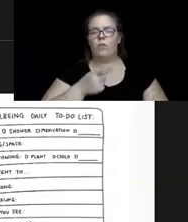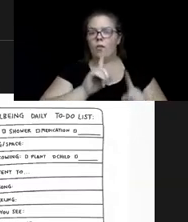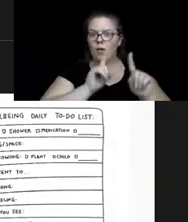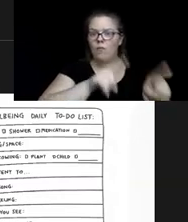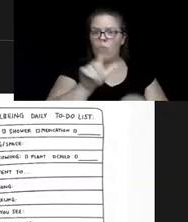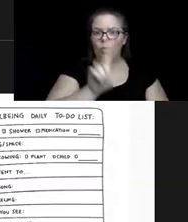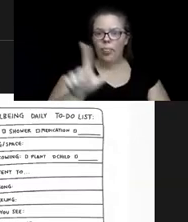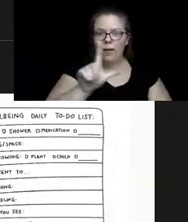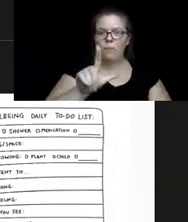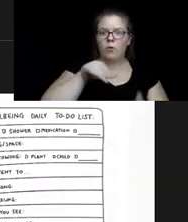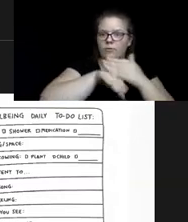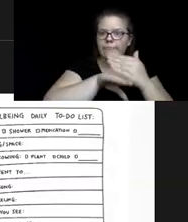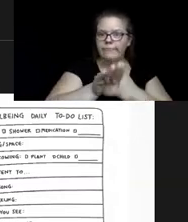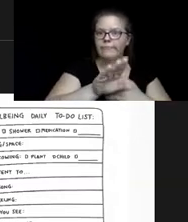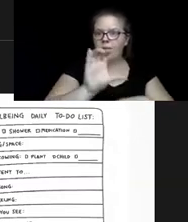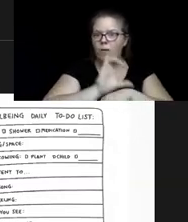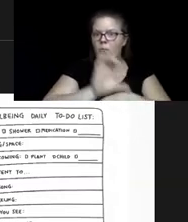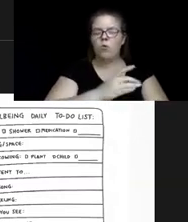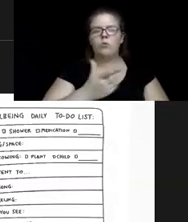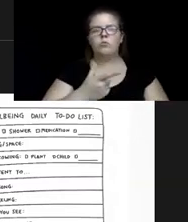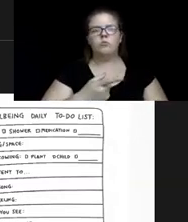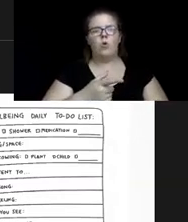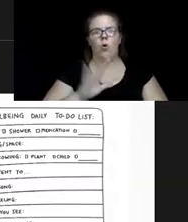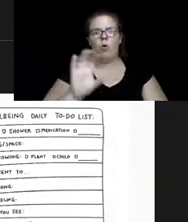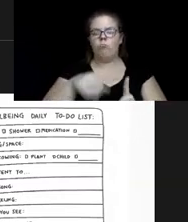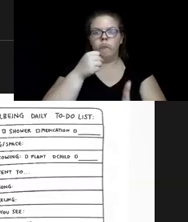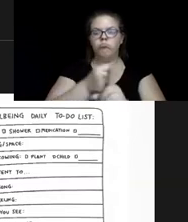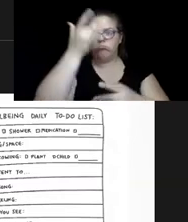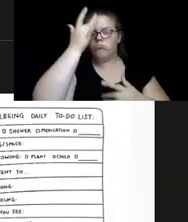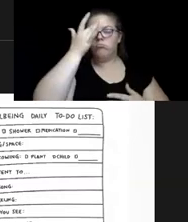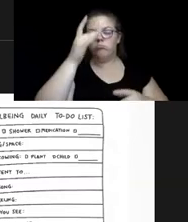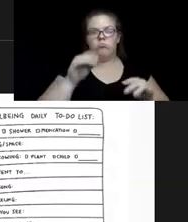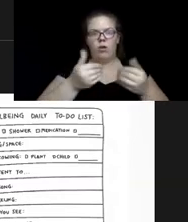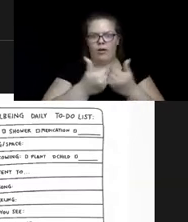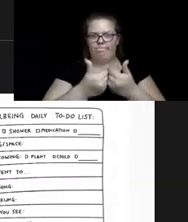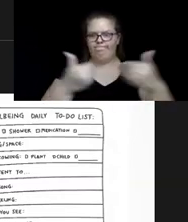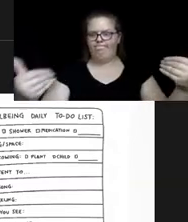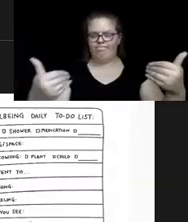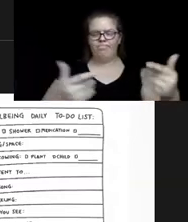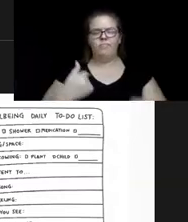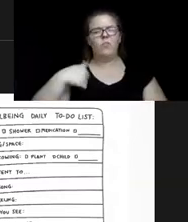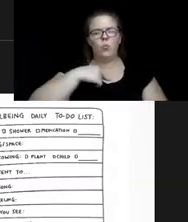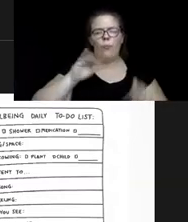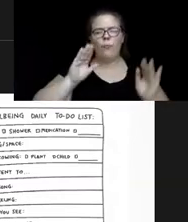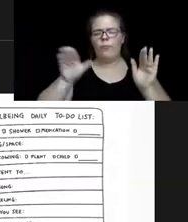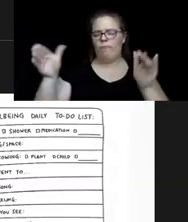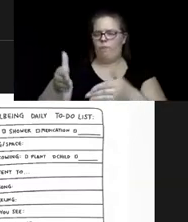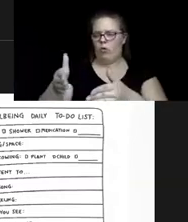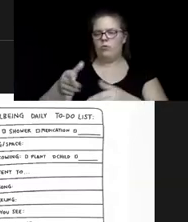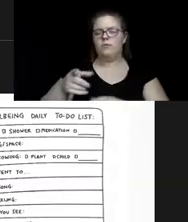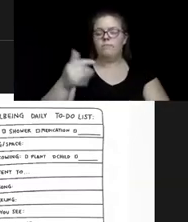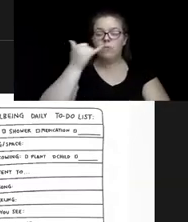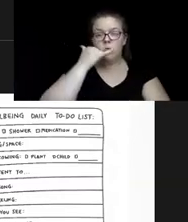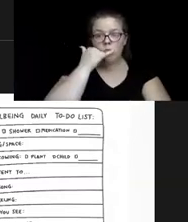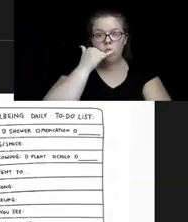divide between some of my patients that had the equipment to use and some that didn't. So we concentrated mainly on telephone